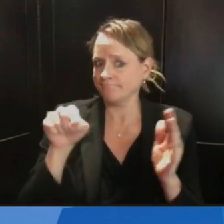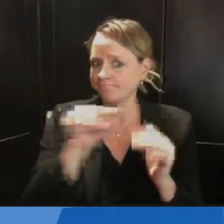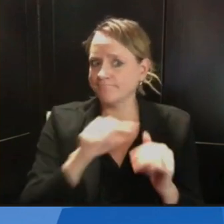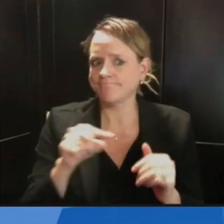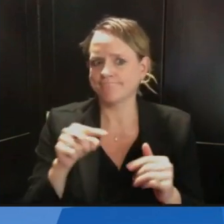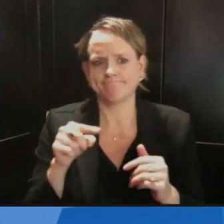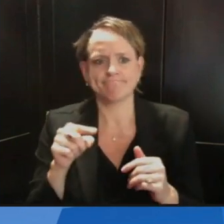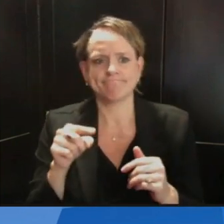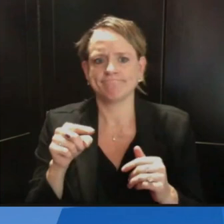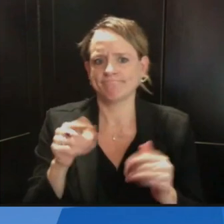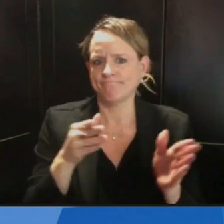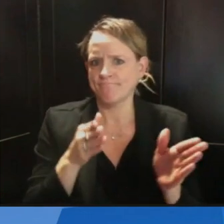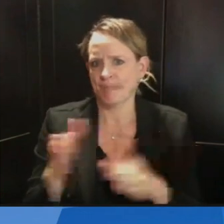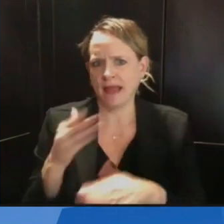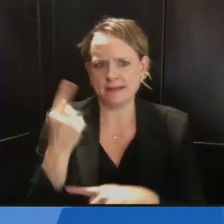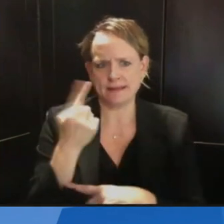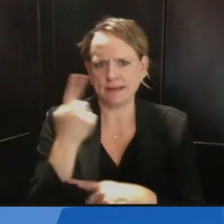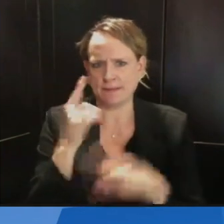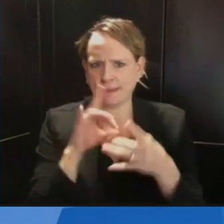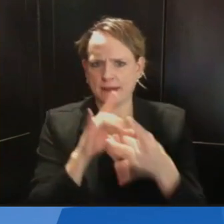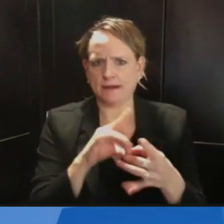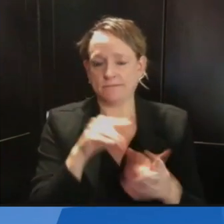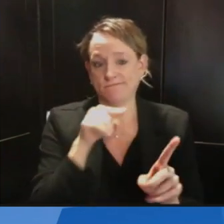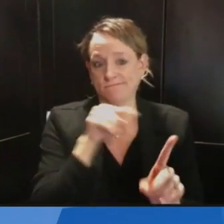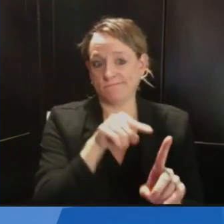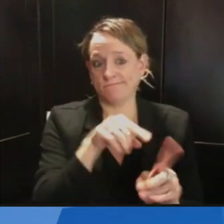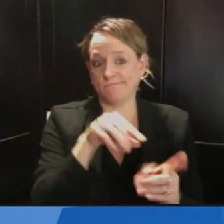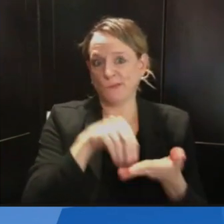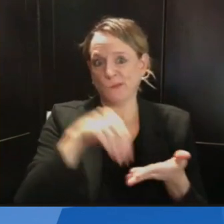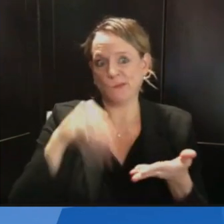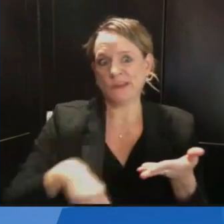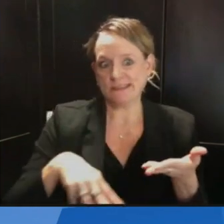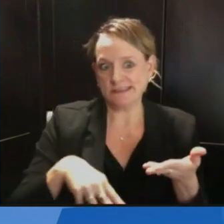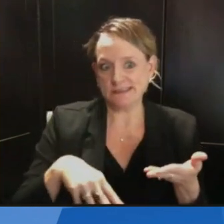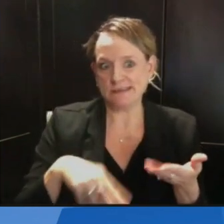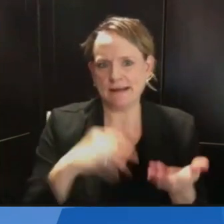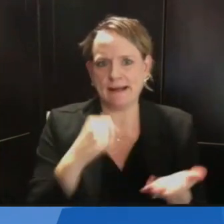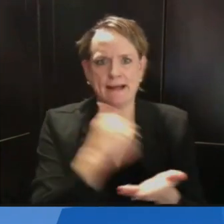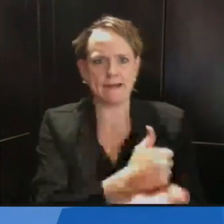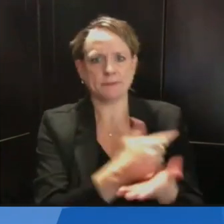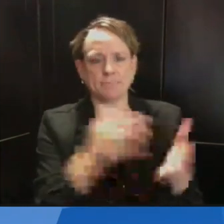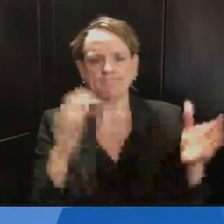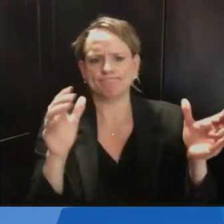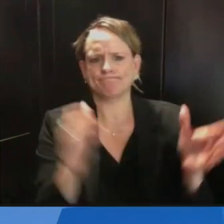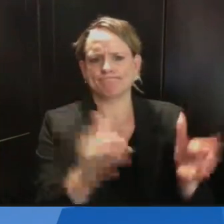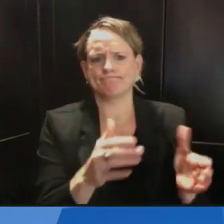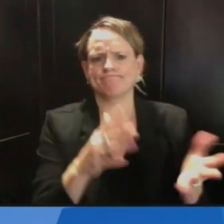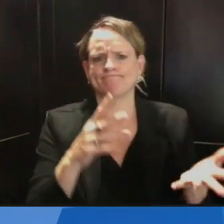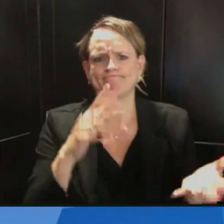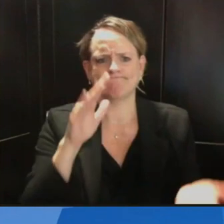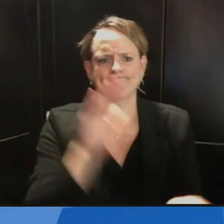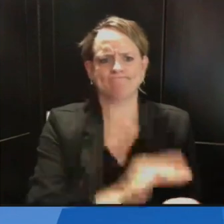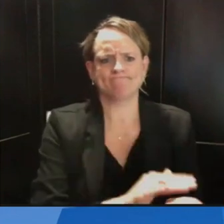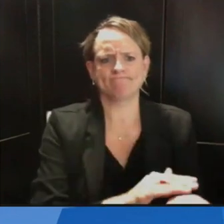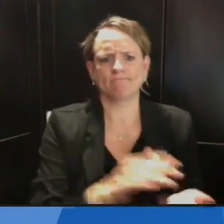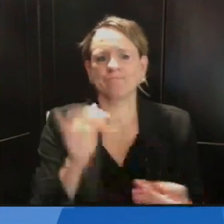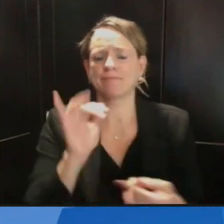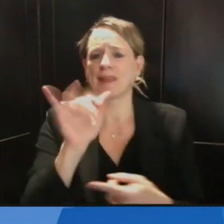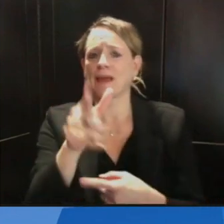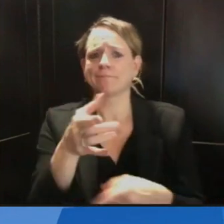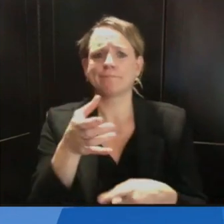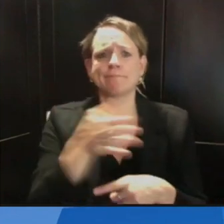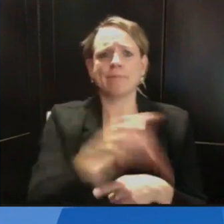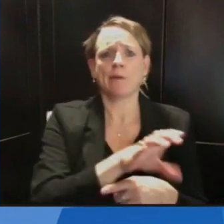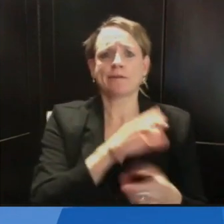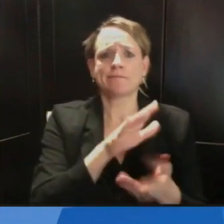to, um, stop the spread, such as, forcing the campuses to close, uh,